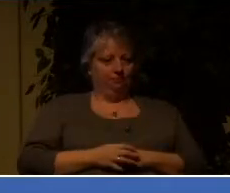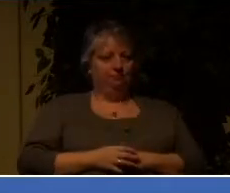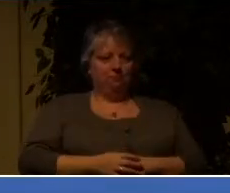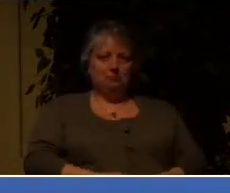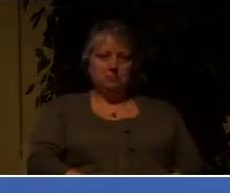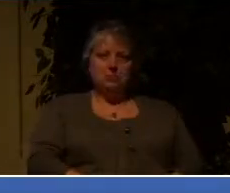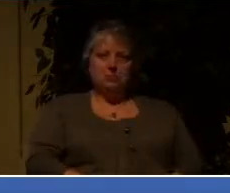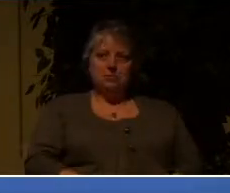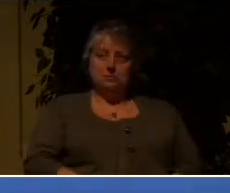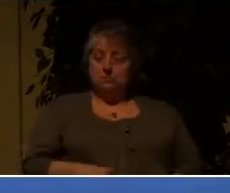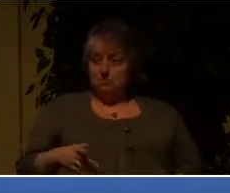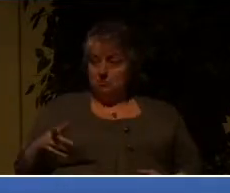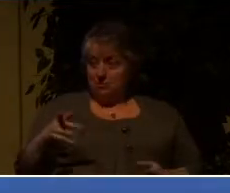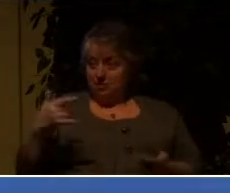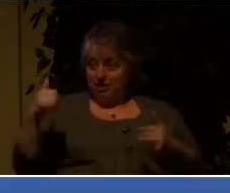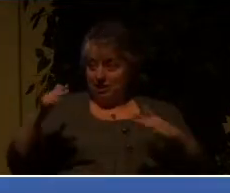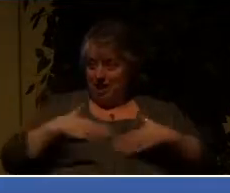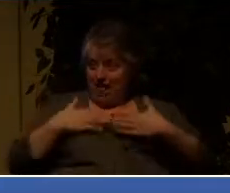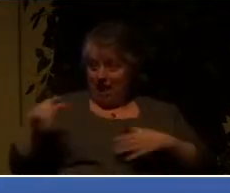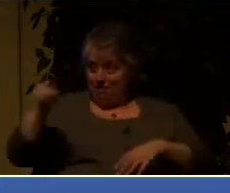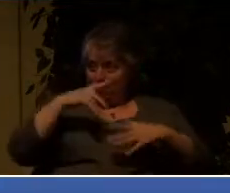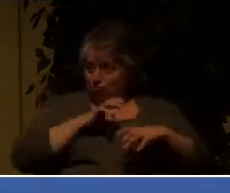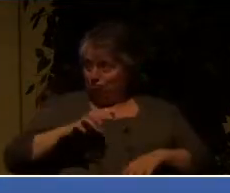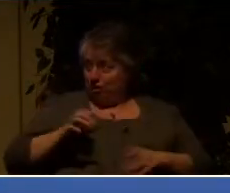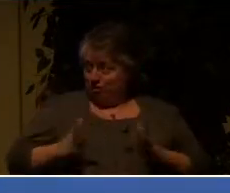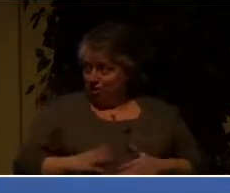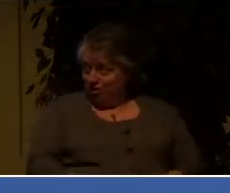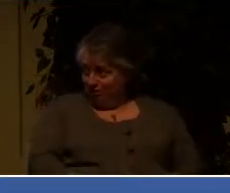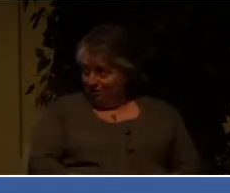Still glad you're a Christian? All right.